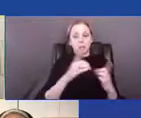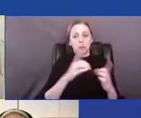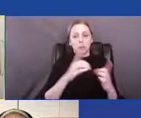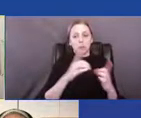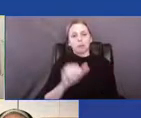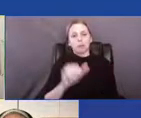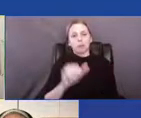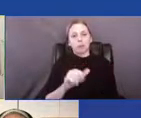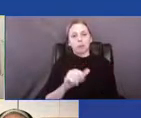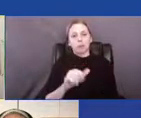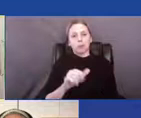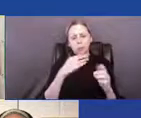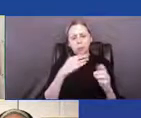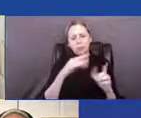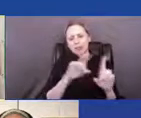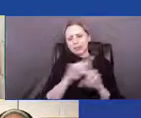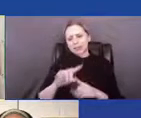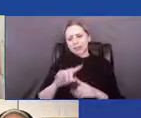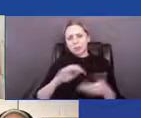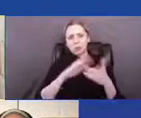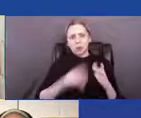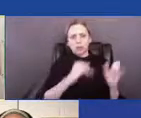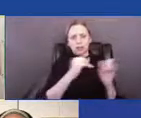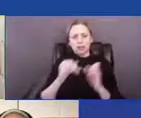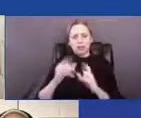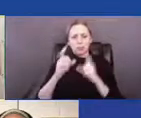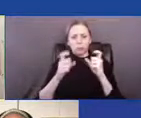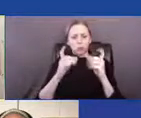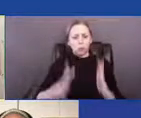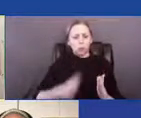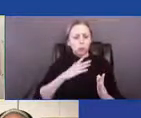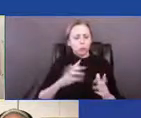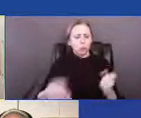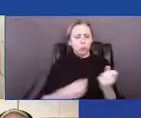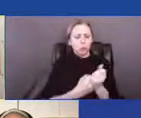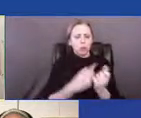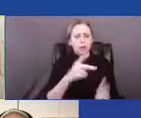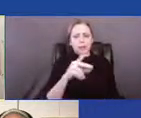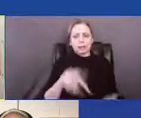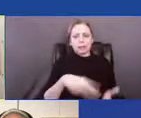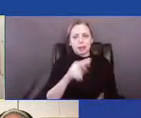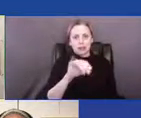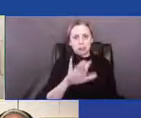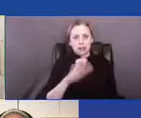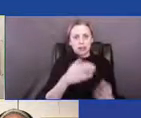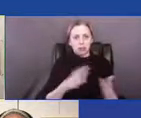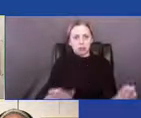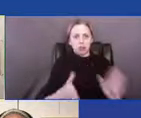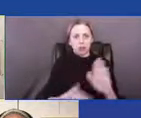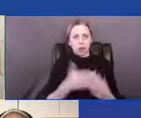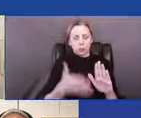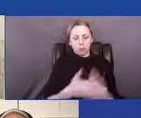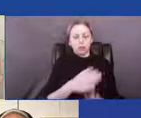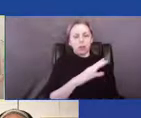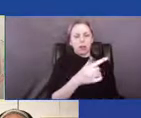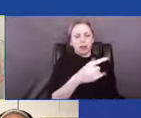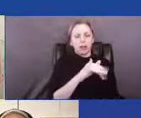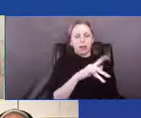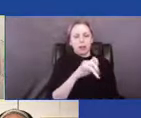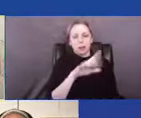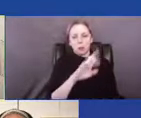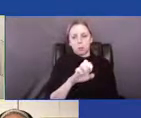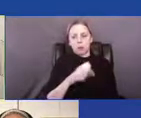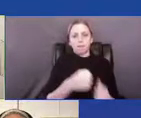partners and individual donors who support Dance NYC's general operations, like the Mertz Gilmore Foundation, where our